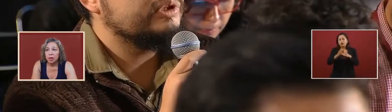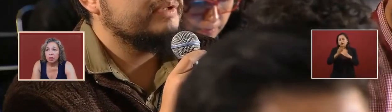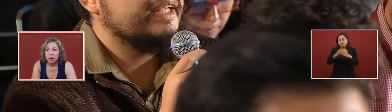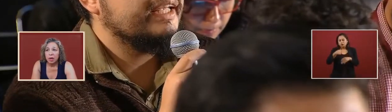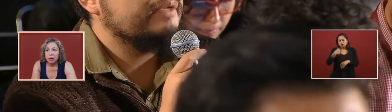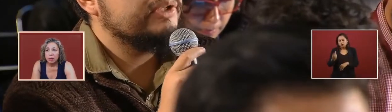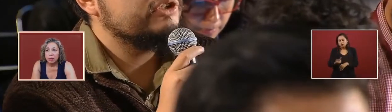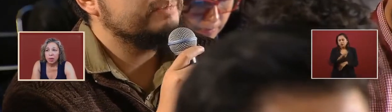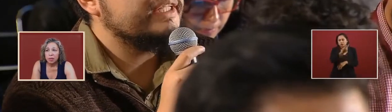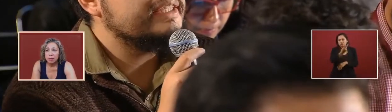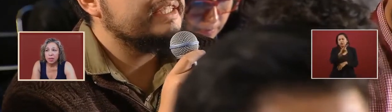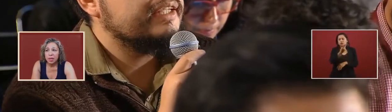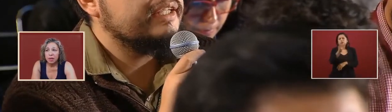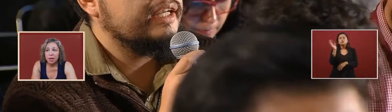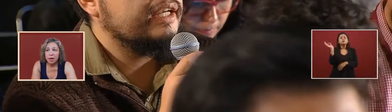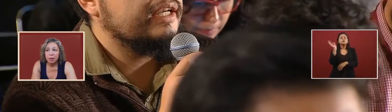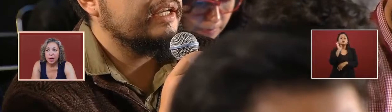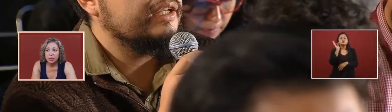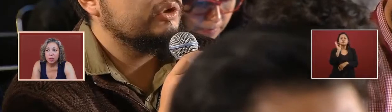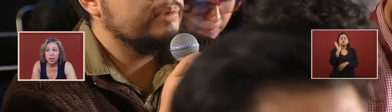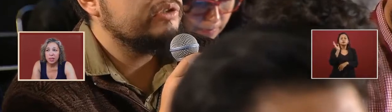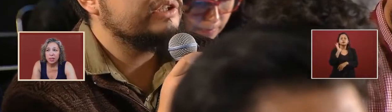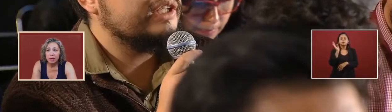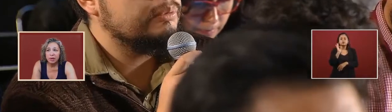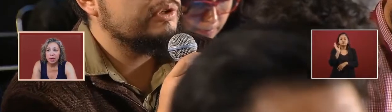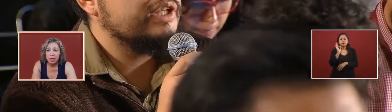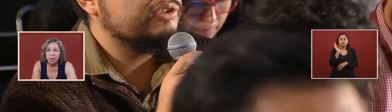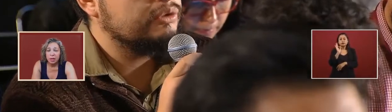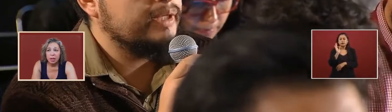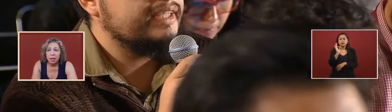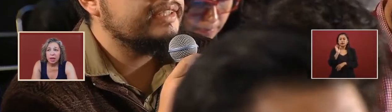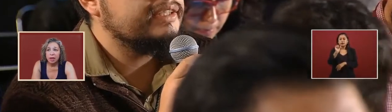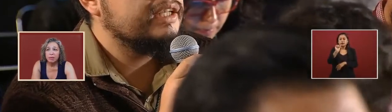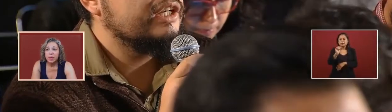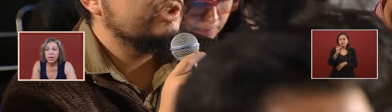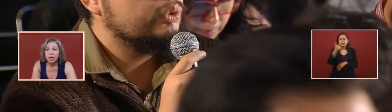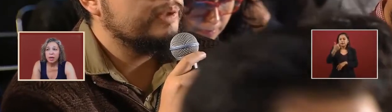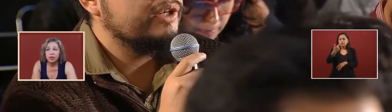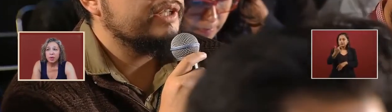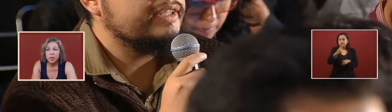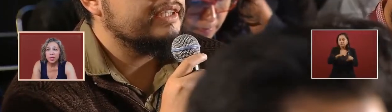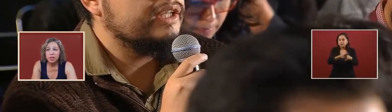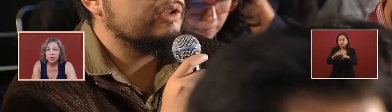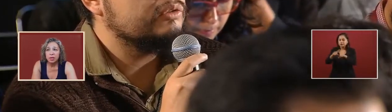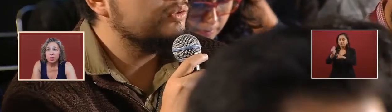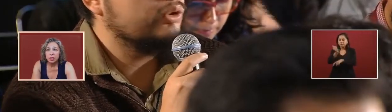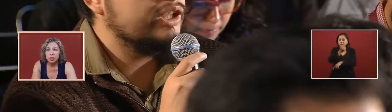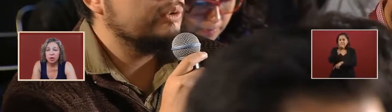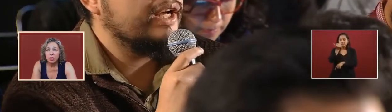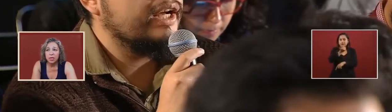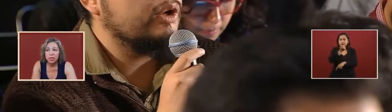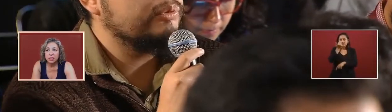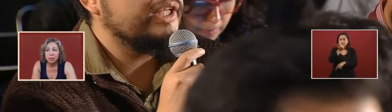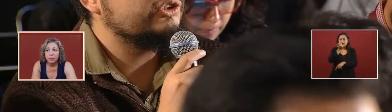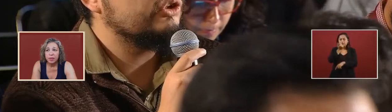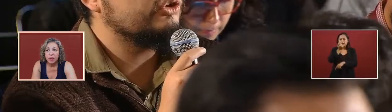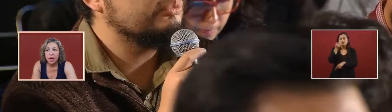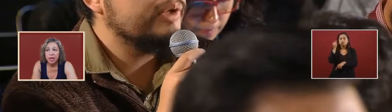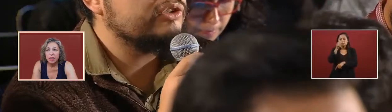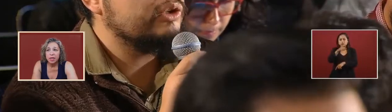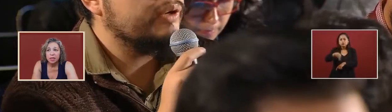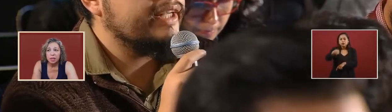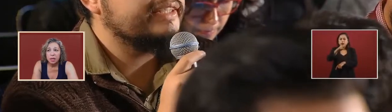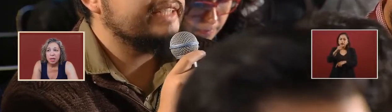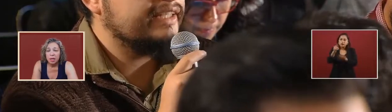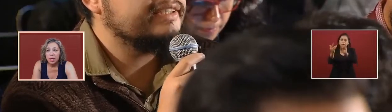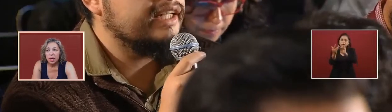regarding regarding the possibility that about 27 have been attributed to the normalists that